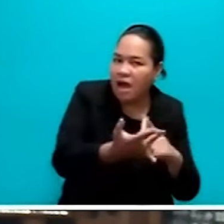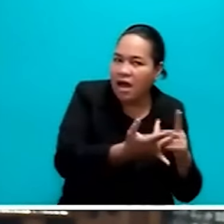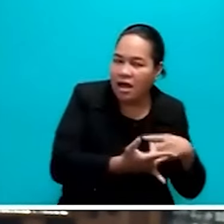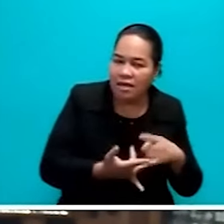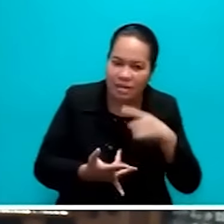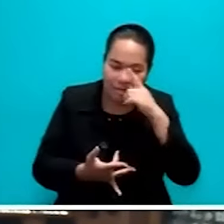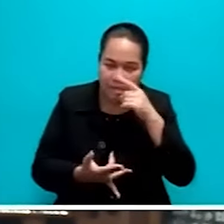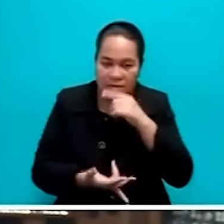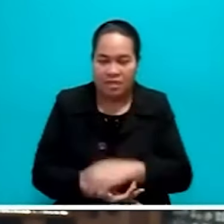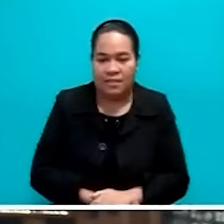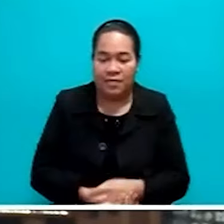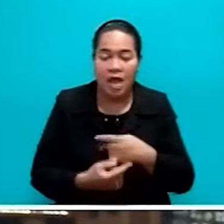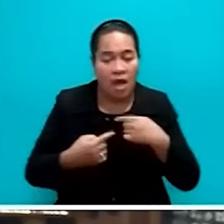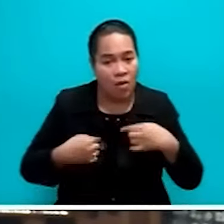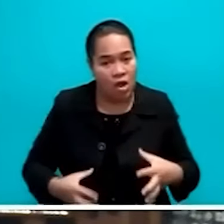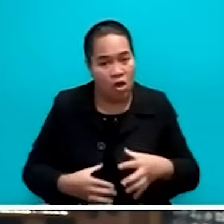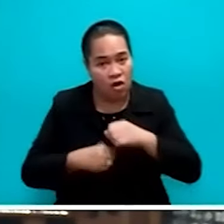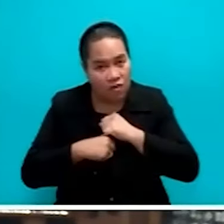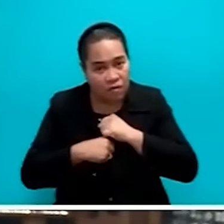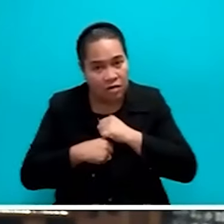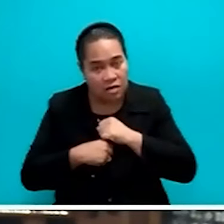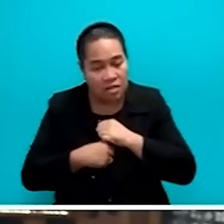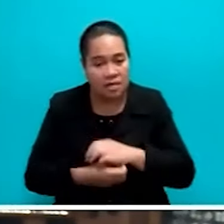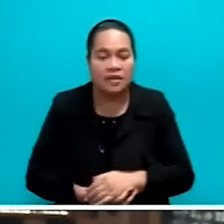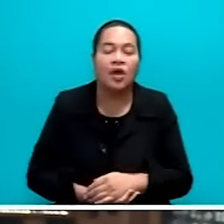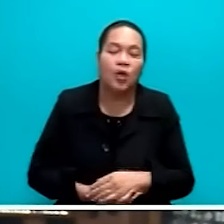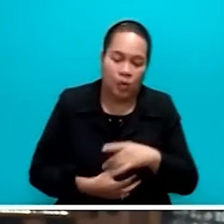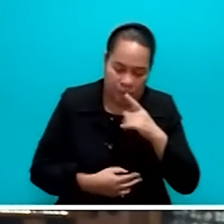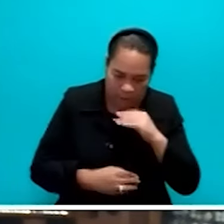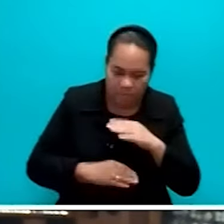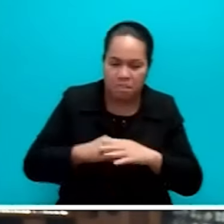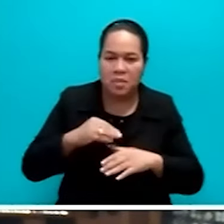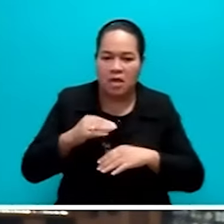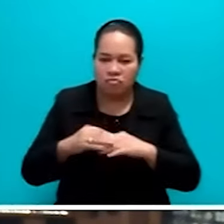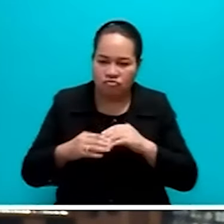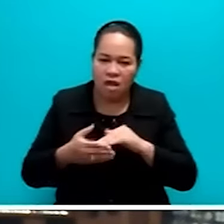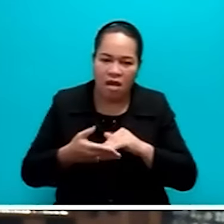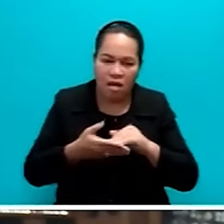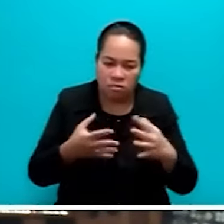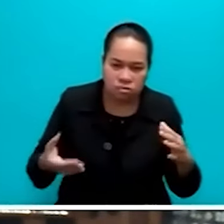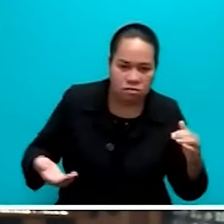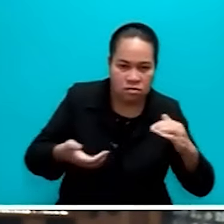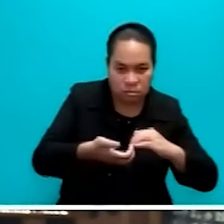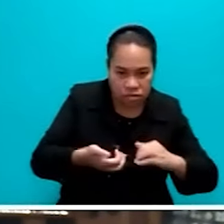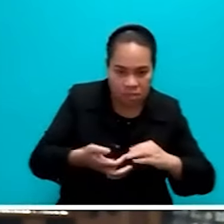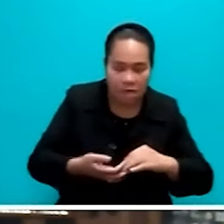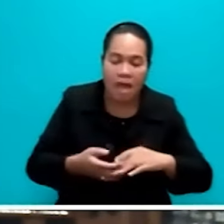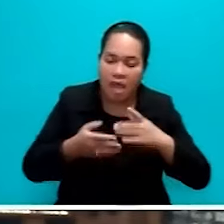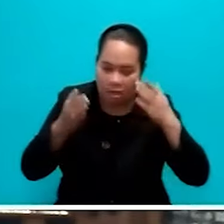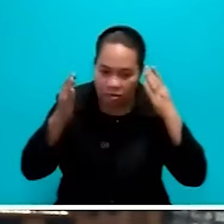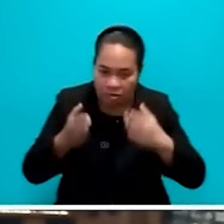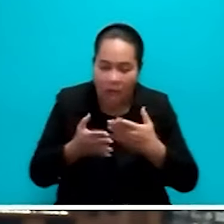I'm confident that as we move forward, Mr. Speaker, we can build bridges and address challenges facing the nation